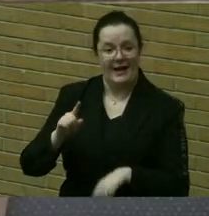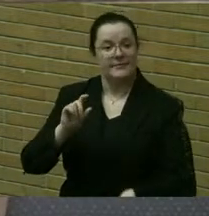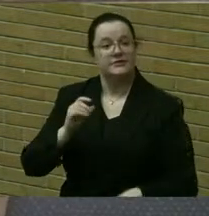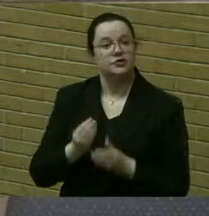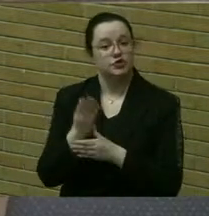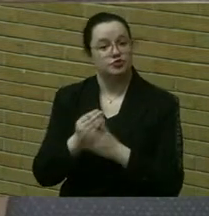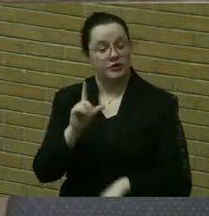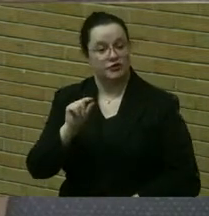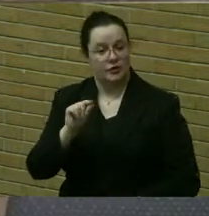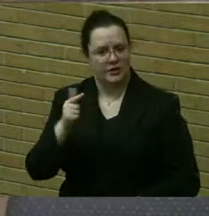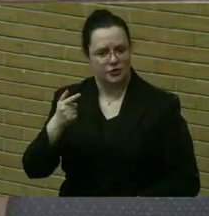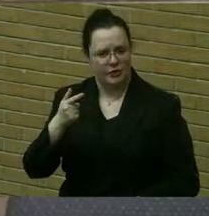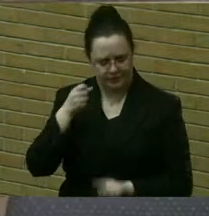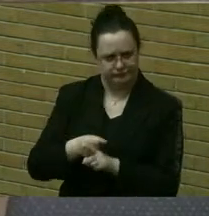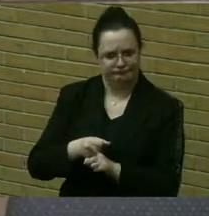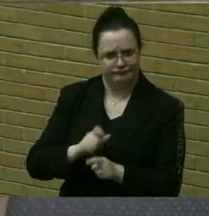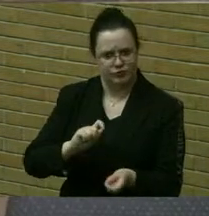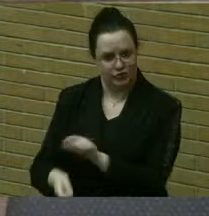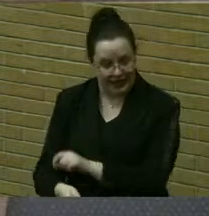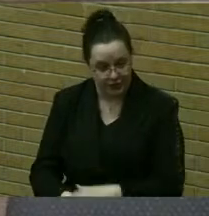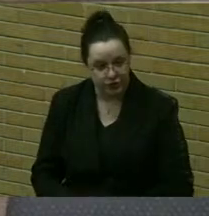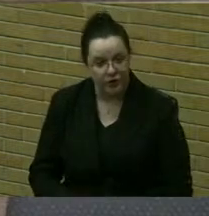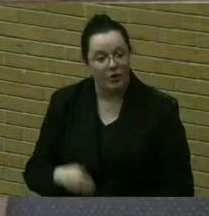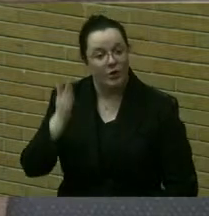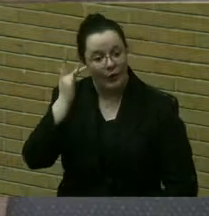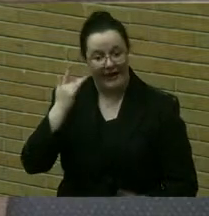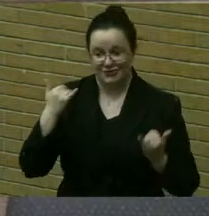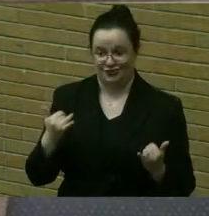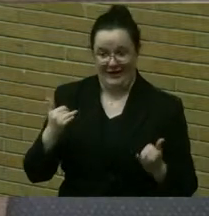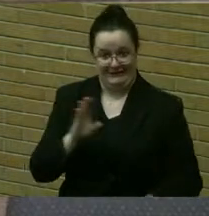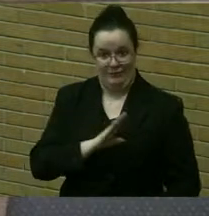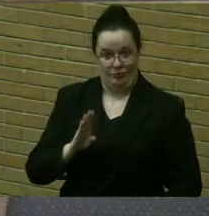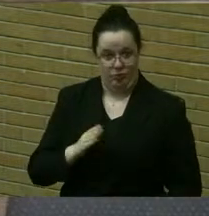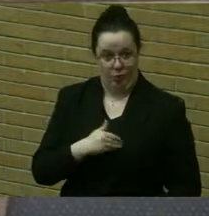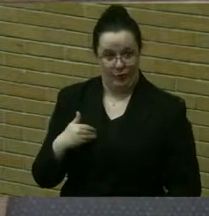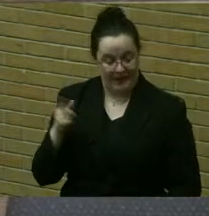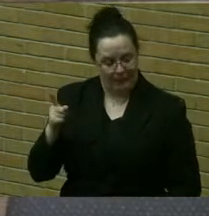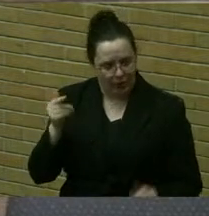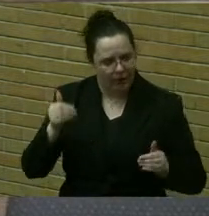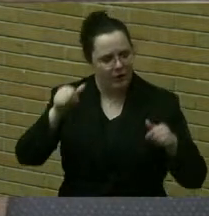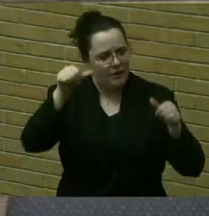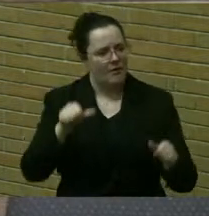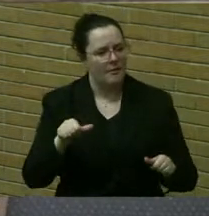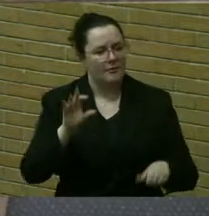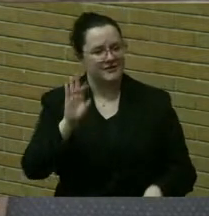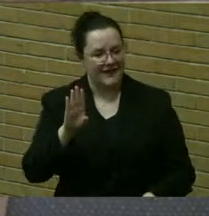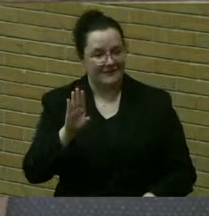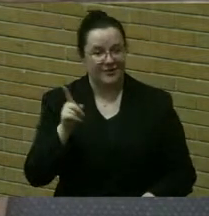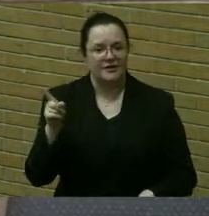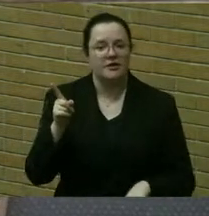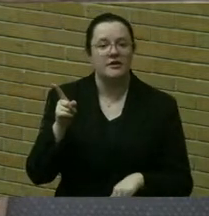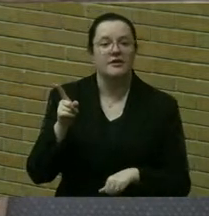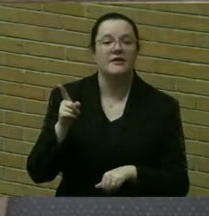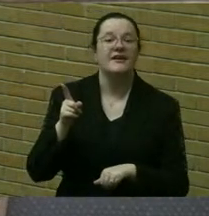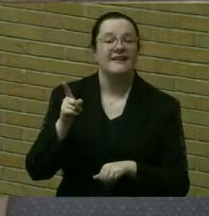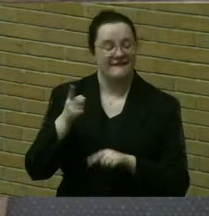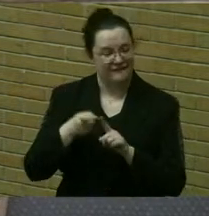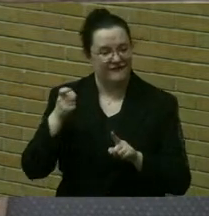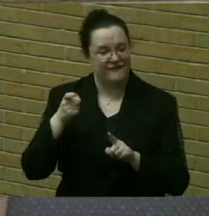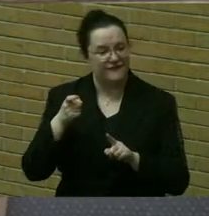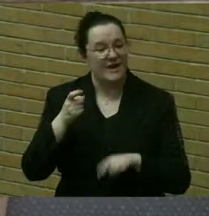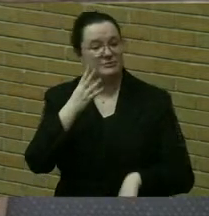when a current board member posted a picture on Facebook besides the infamous Jew-hater, Linda Sarsour.